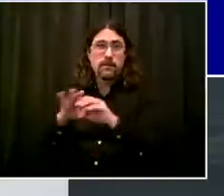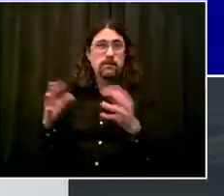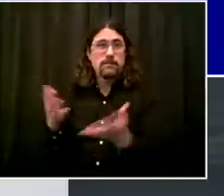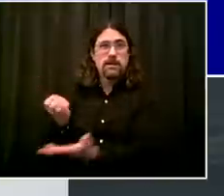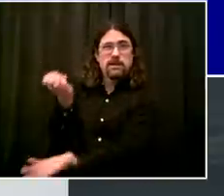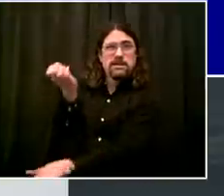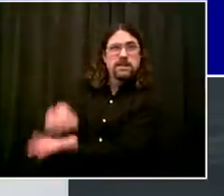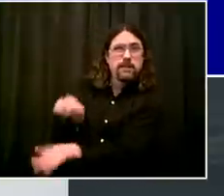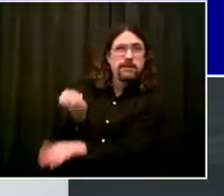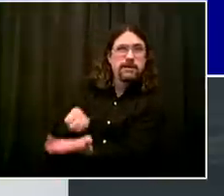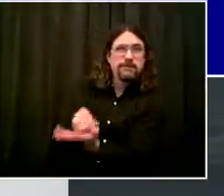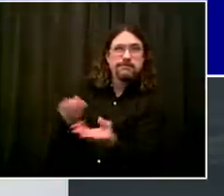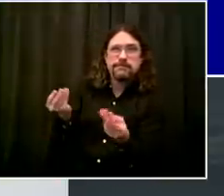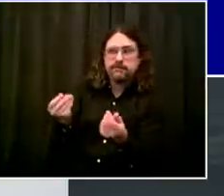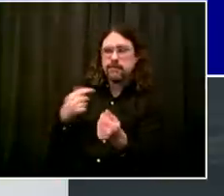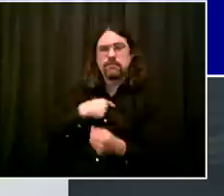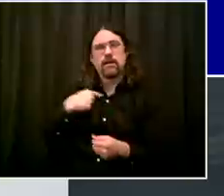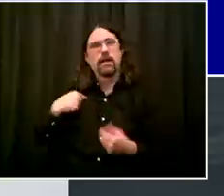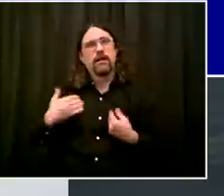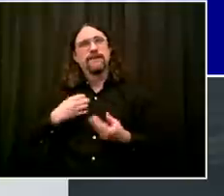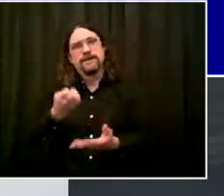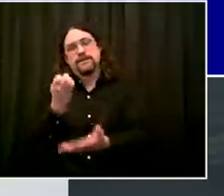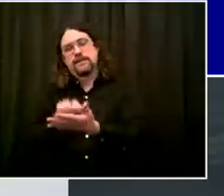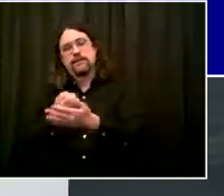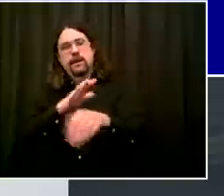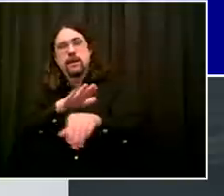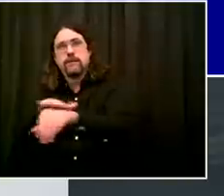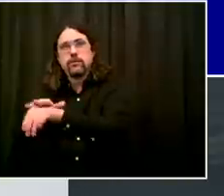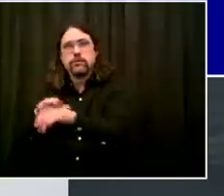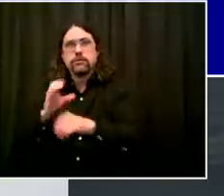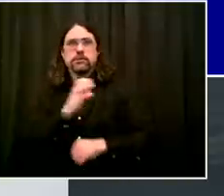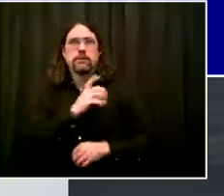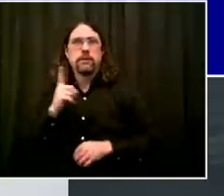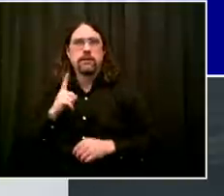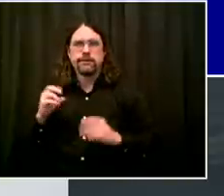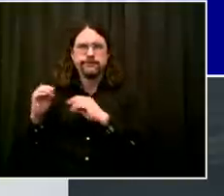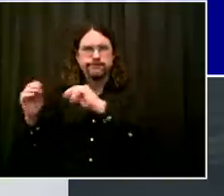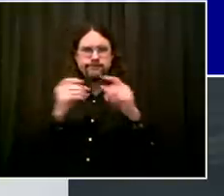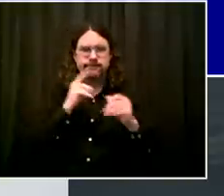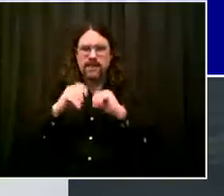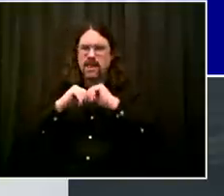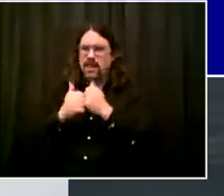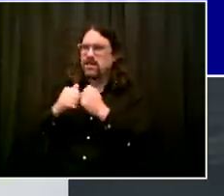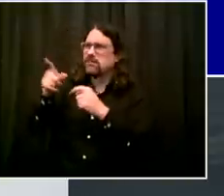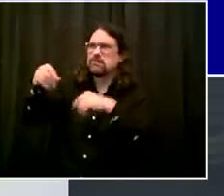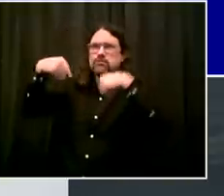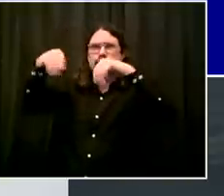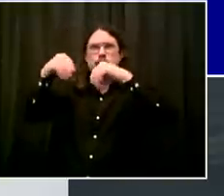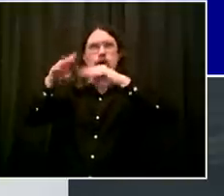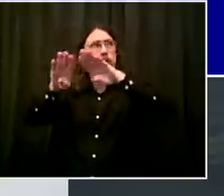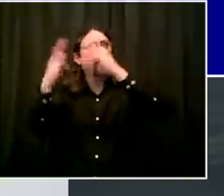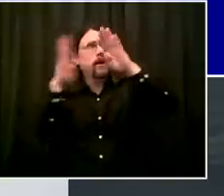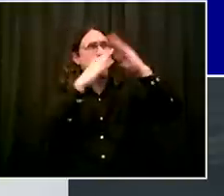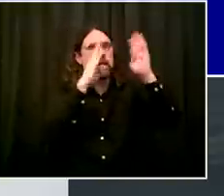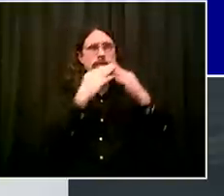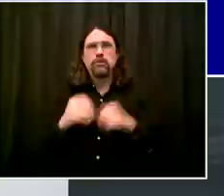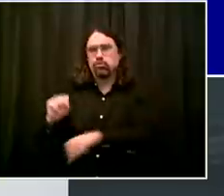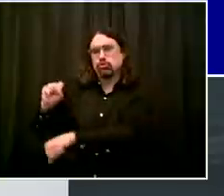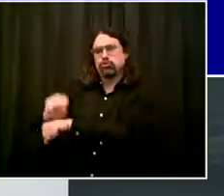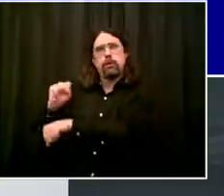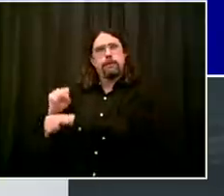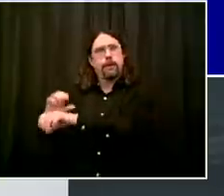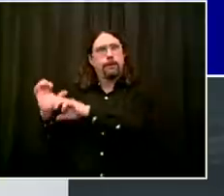economy back, bring back people's livelihoods, do it safely, and then start building towards a better and stronger city up ahead.